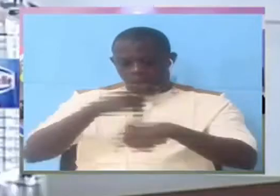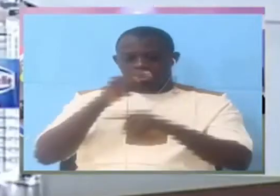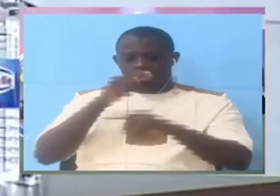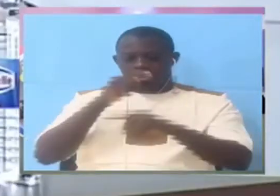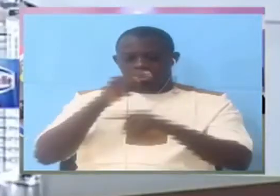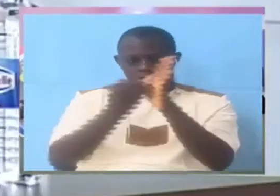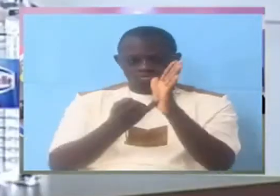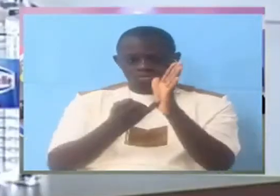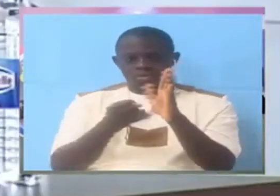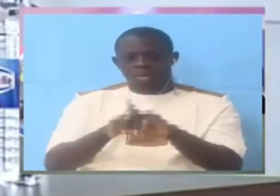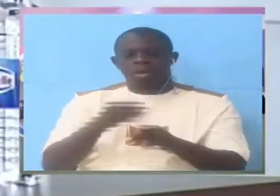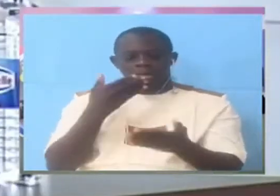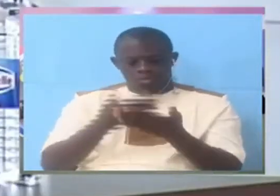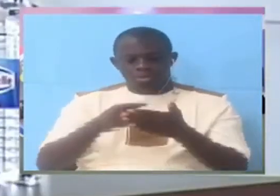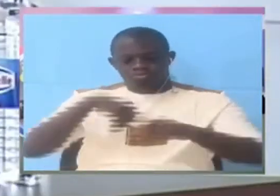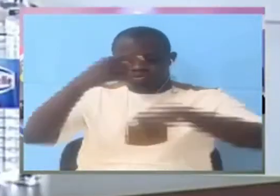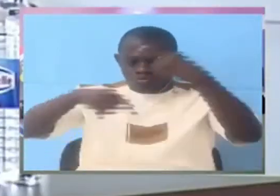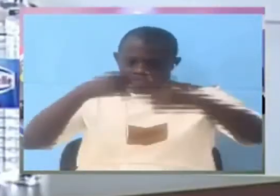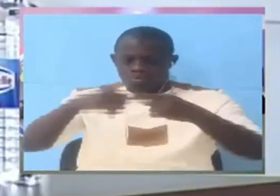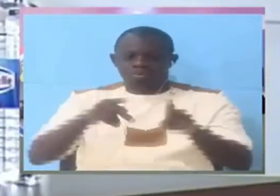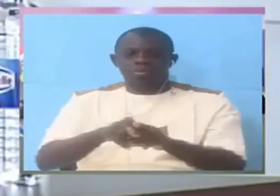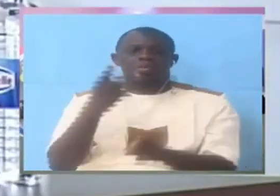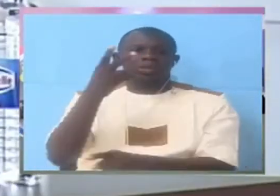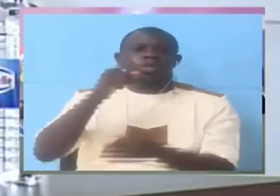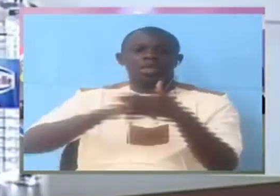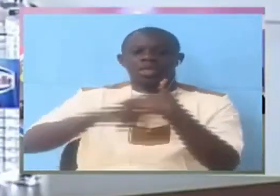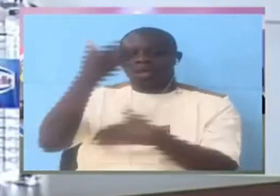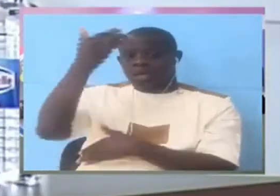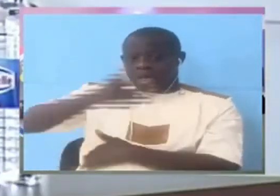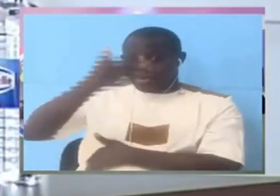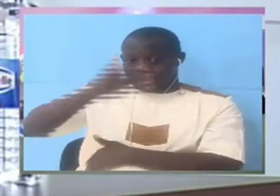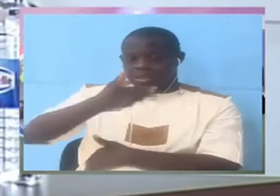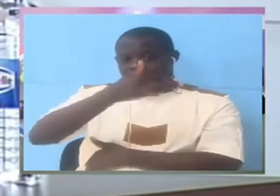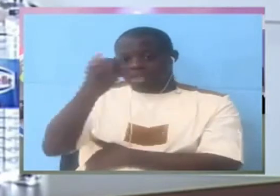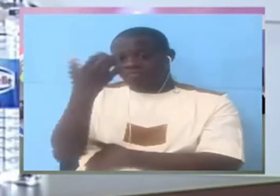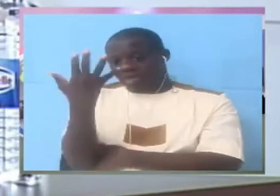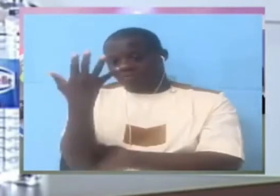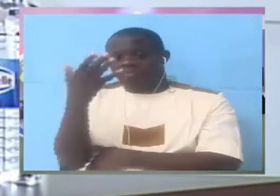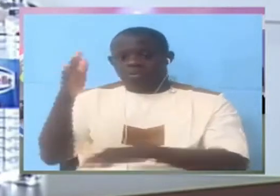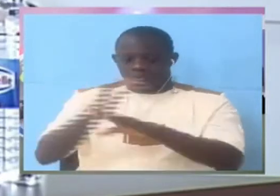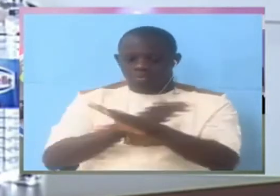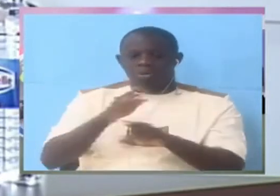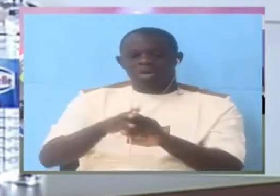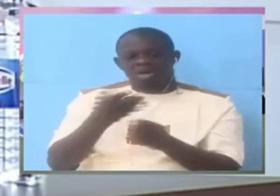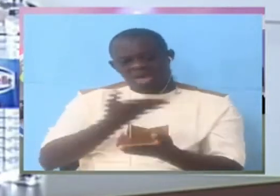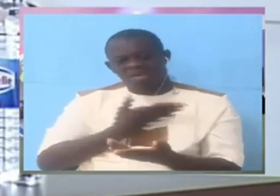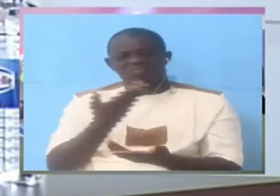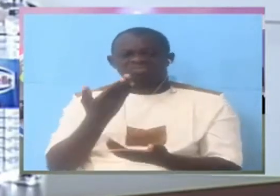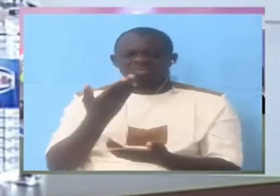ahead in 1995 1995 there was this bit of suspicion